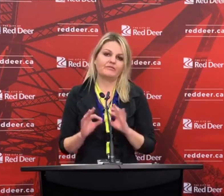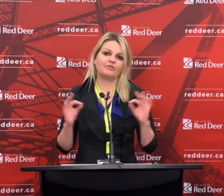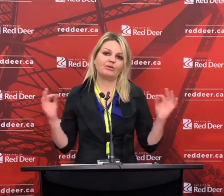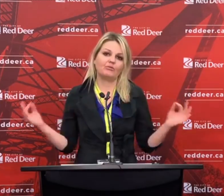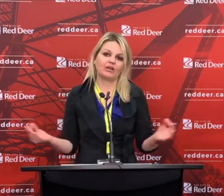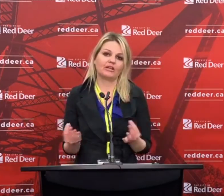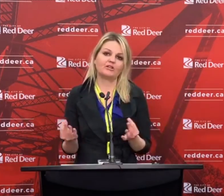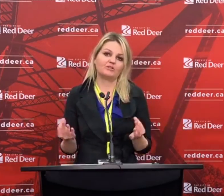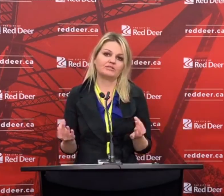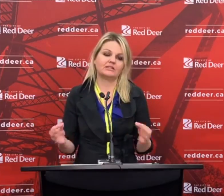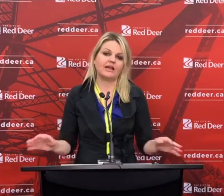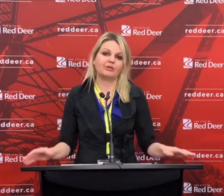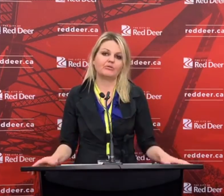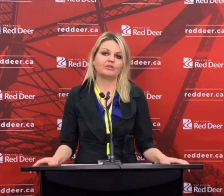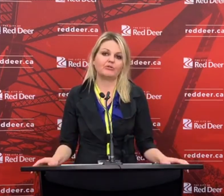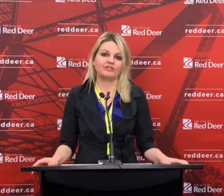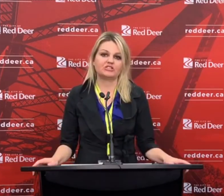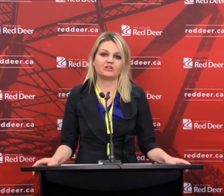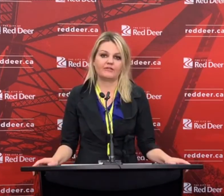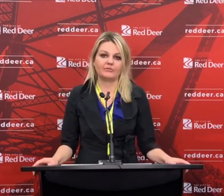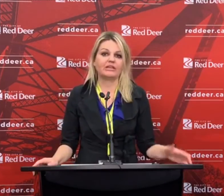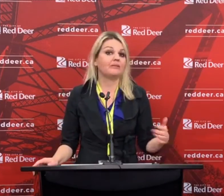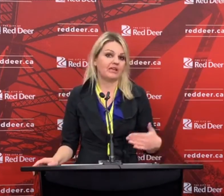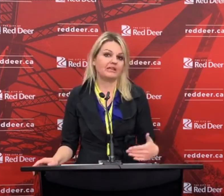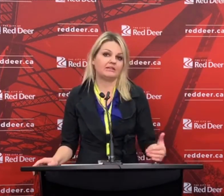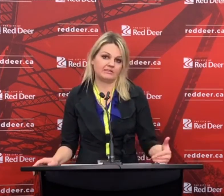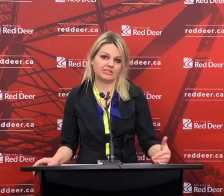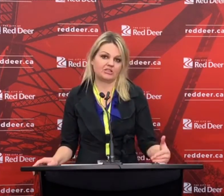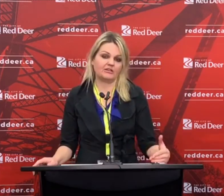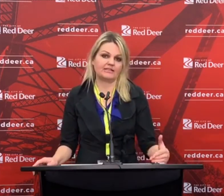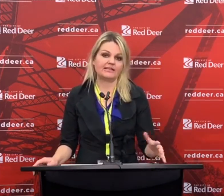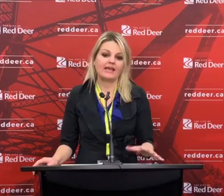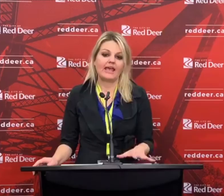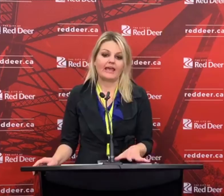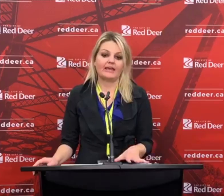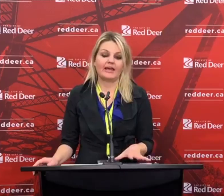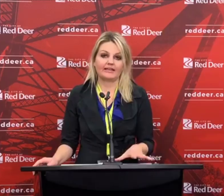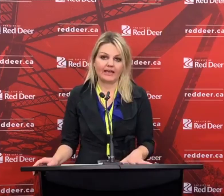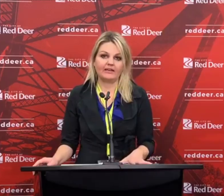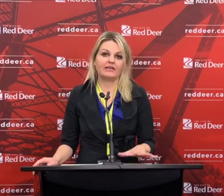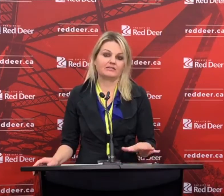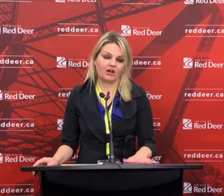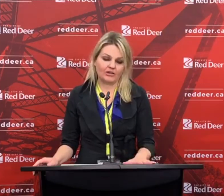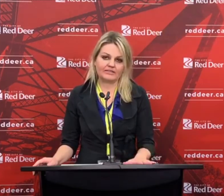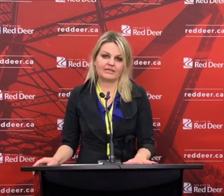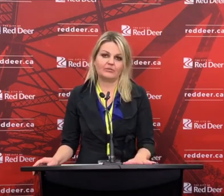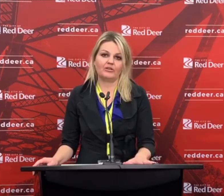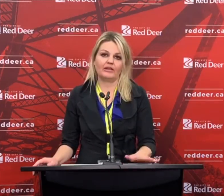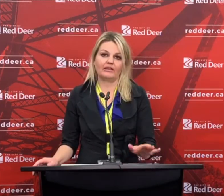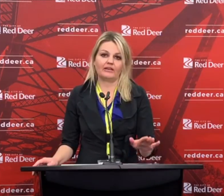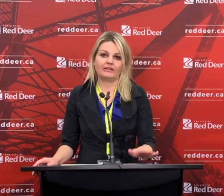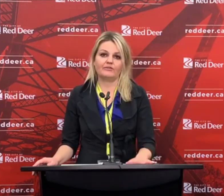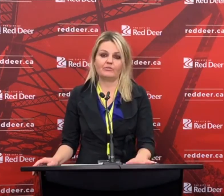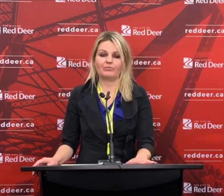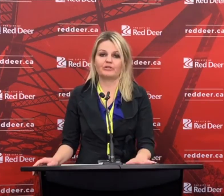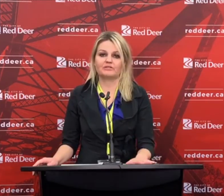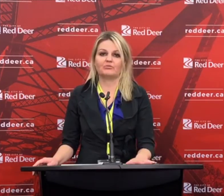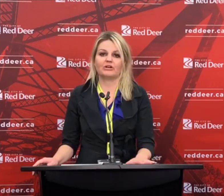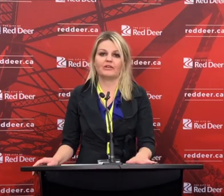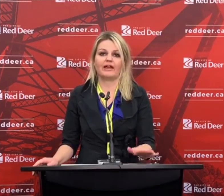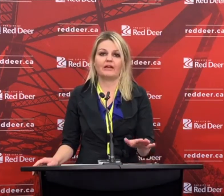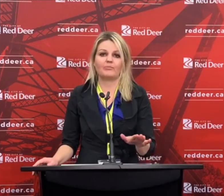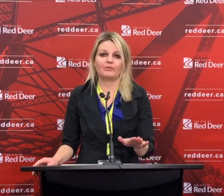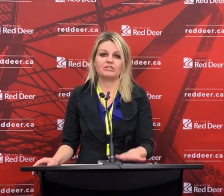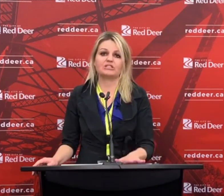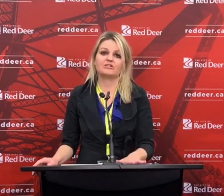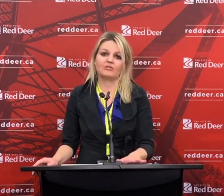imperative that we work in close alignment with the provincial government in making a decision on this. And again, it's on the table. I give you my personal